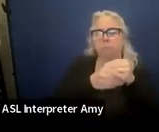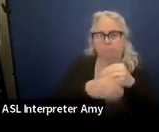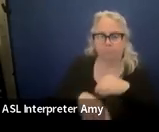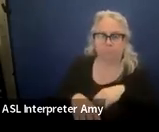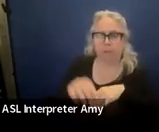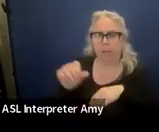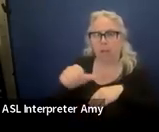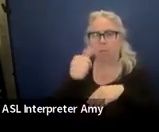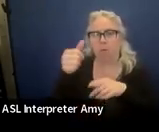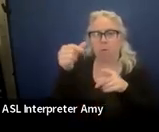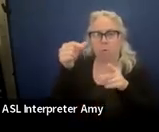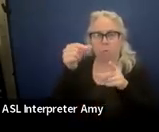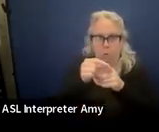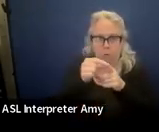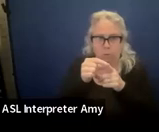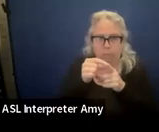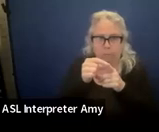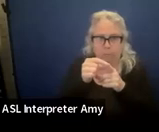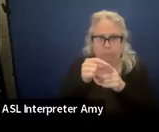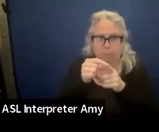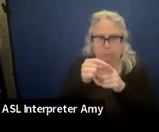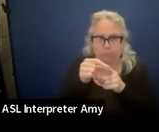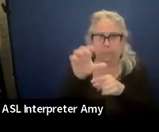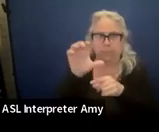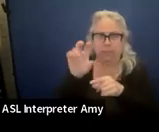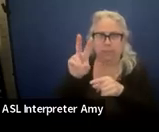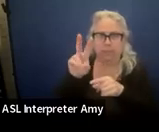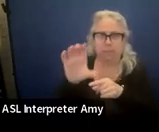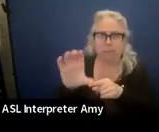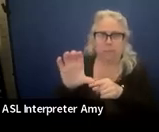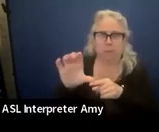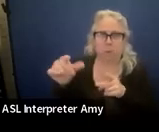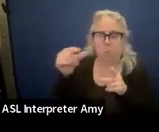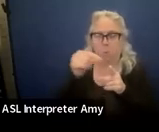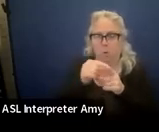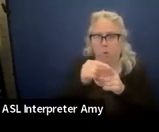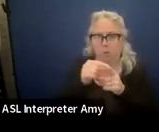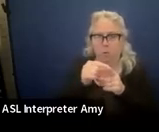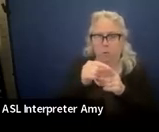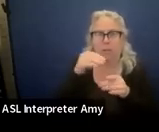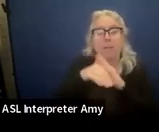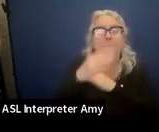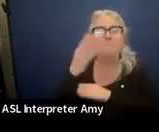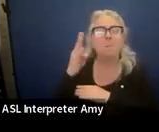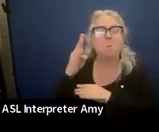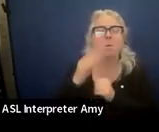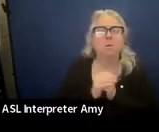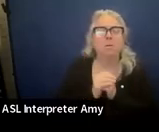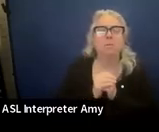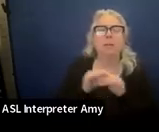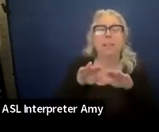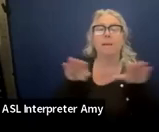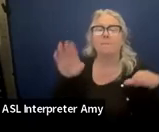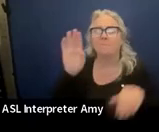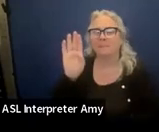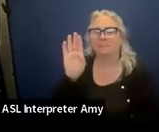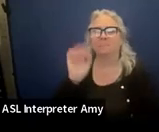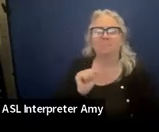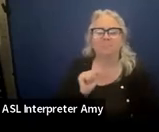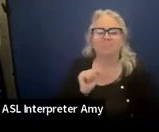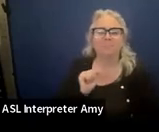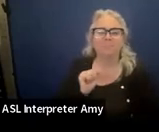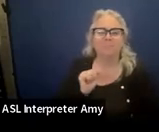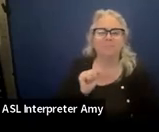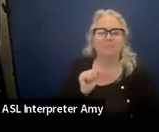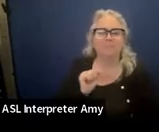Level B. Oh, you can't see that last one because it's in the blue. Level B is vowel Segmenting full